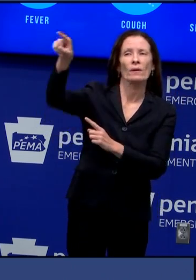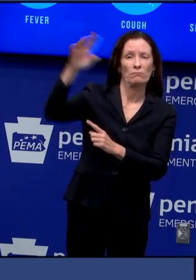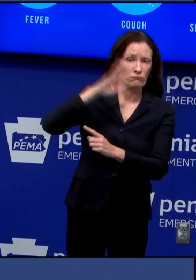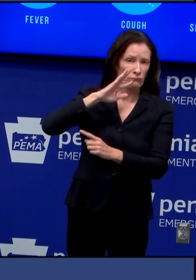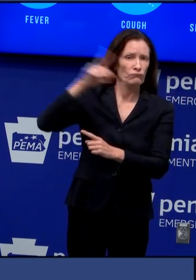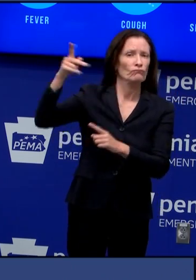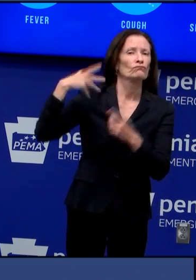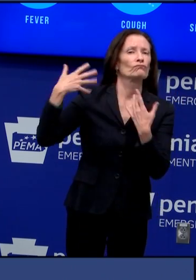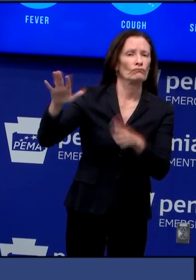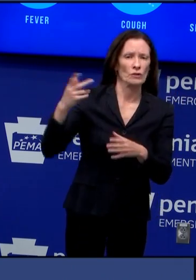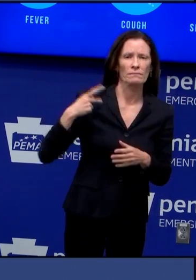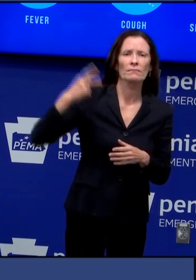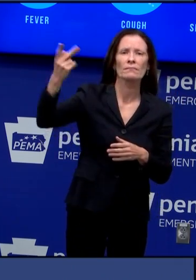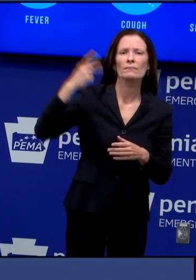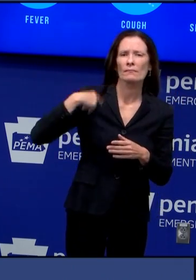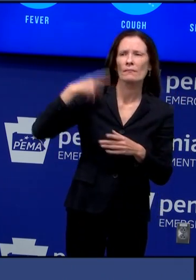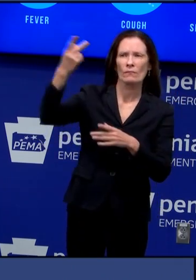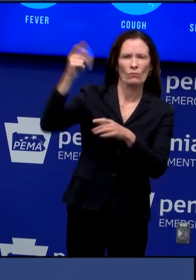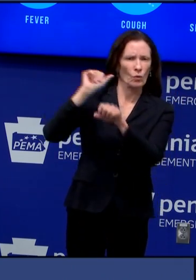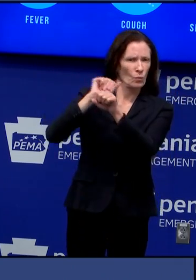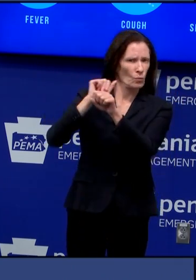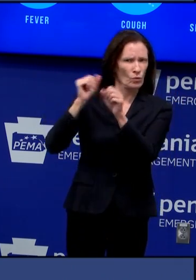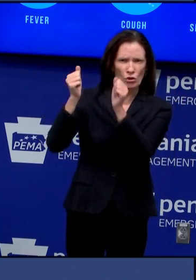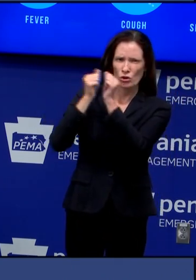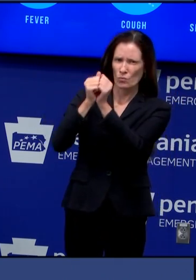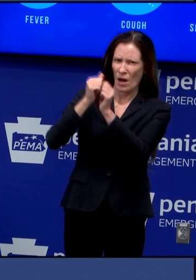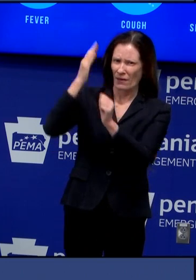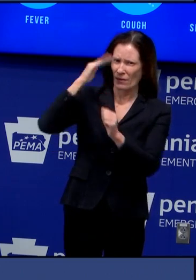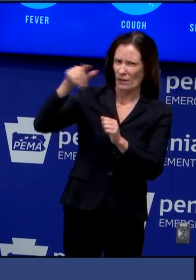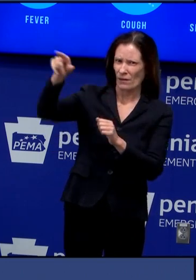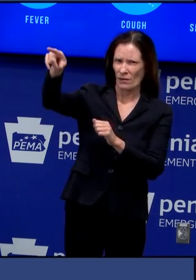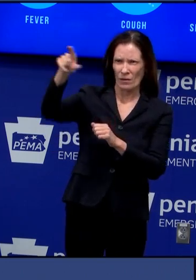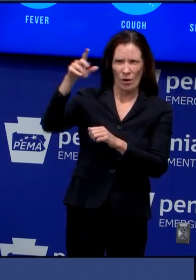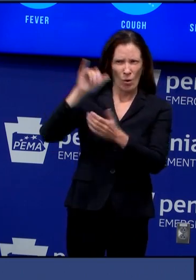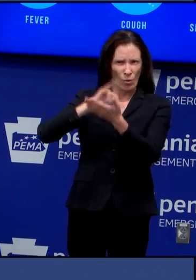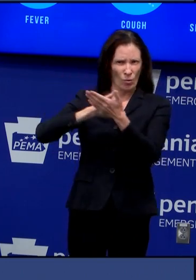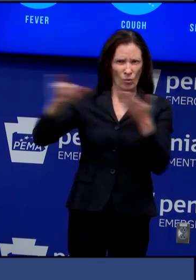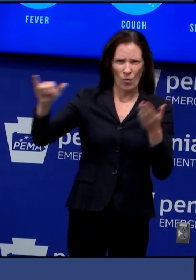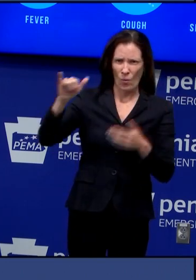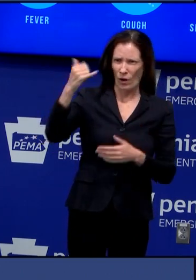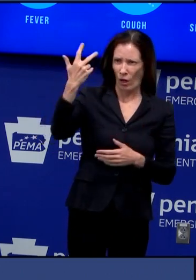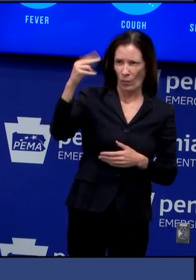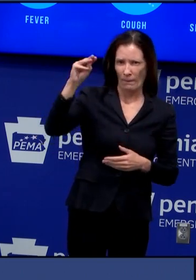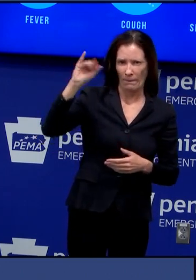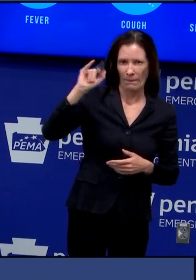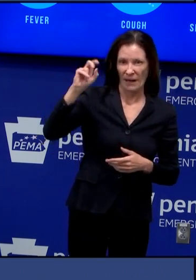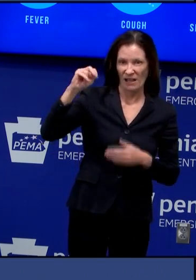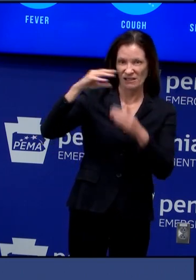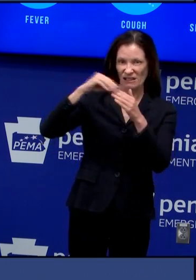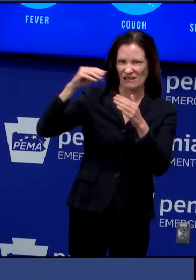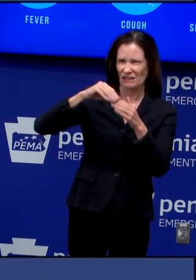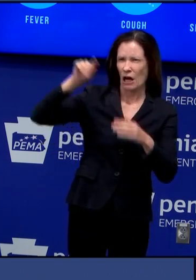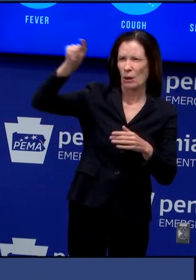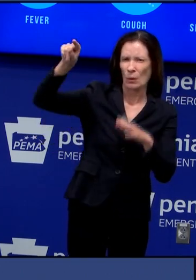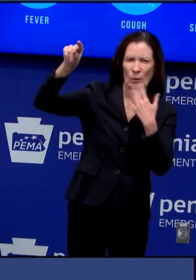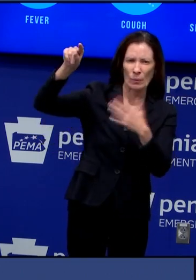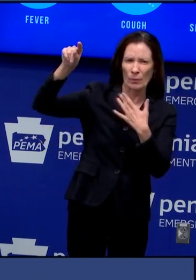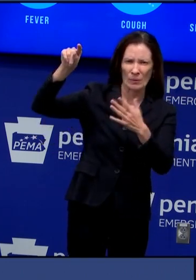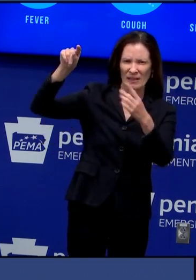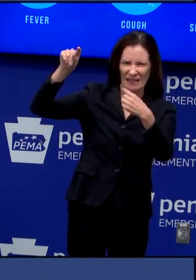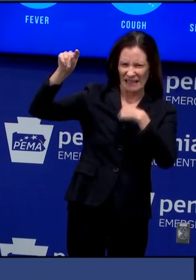alone is going to buy three billion dollars worth of materials uh all of us together probably more than five billion dollars